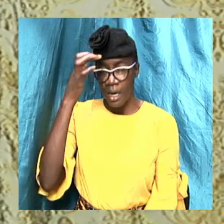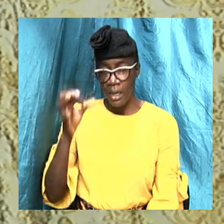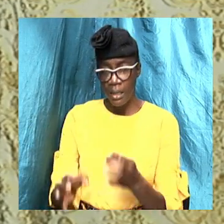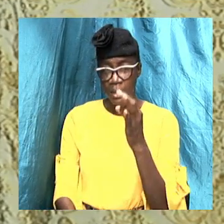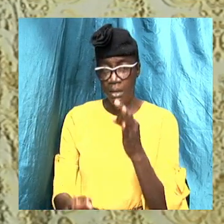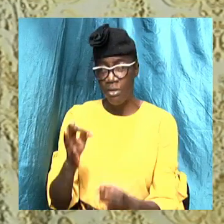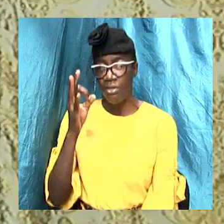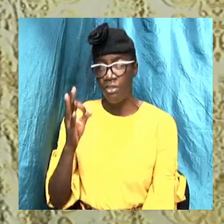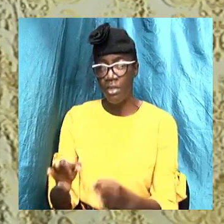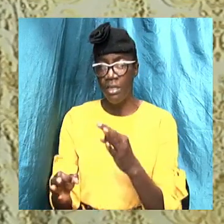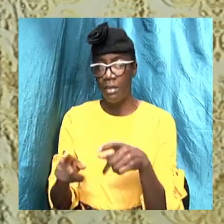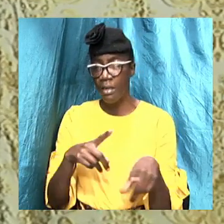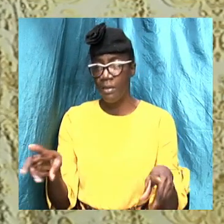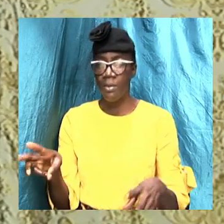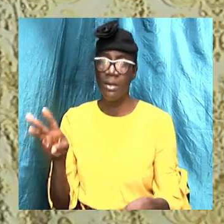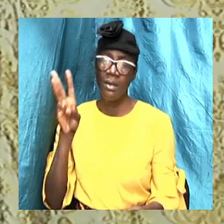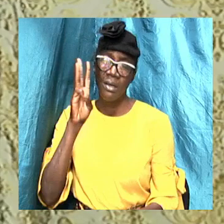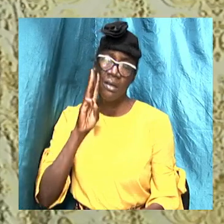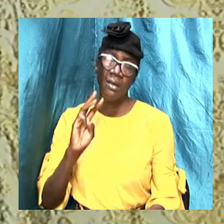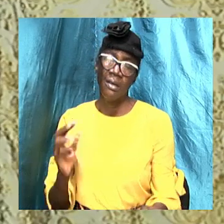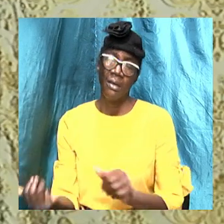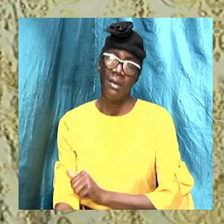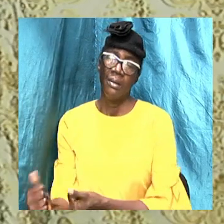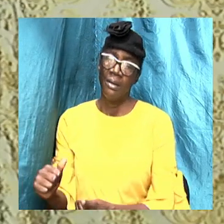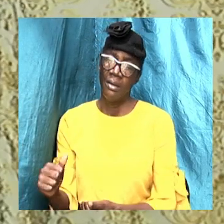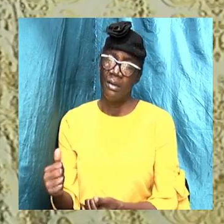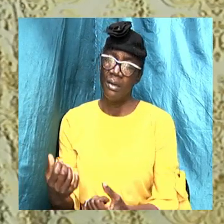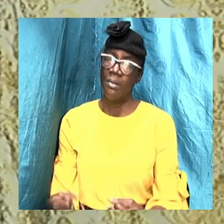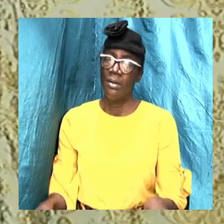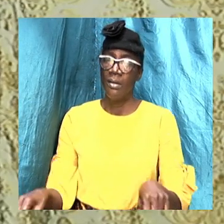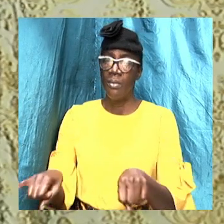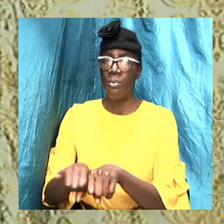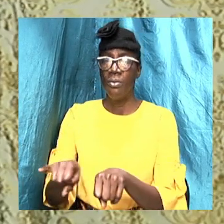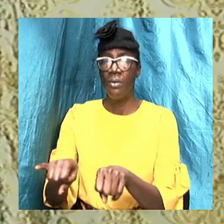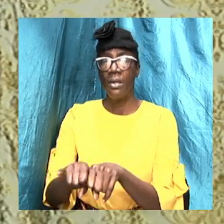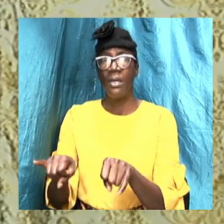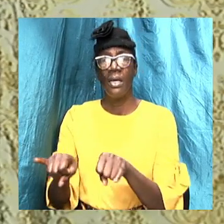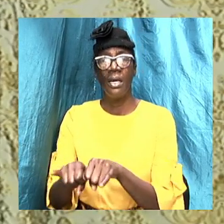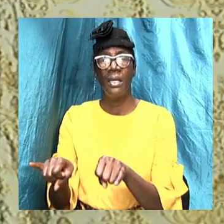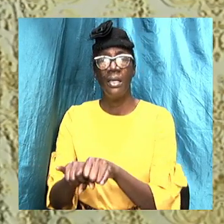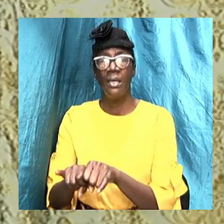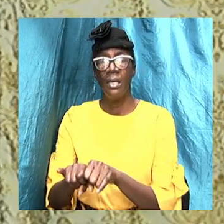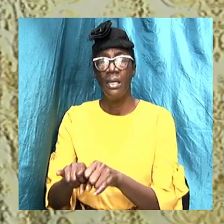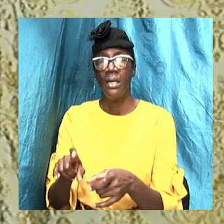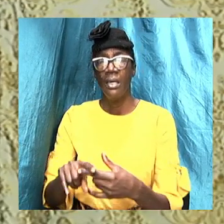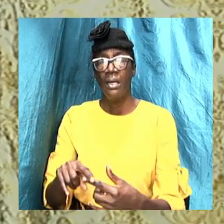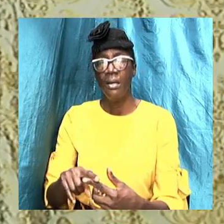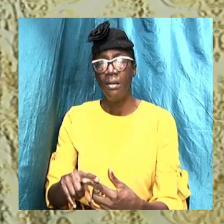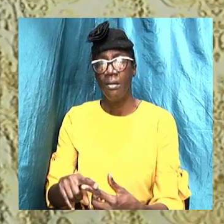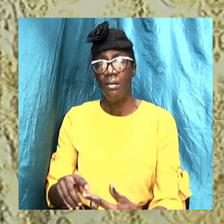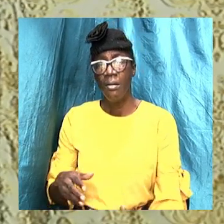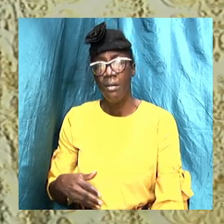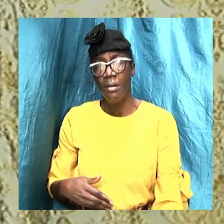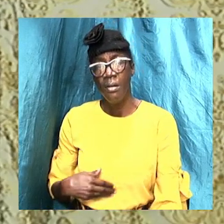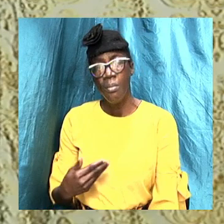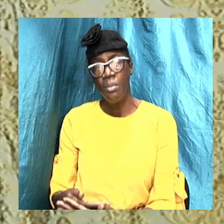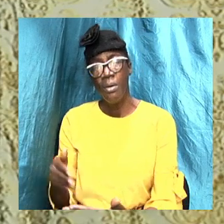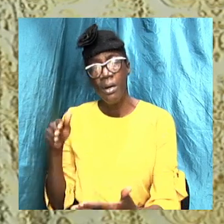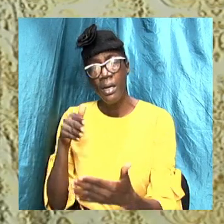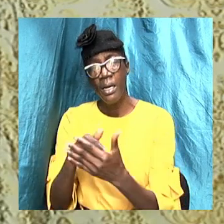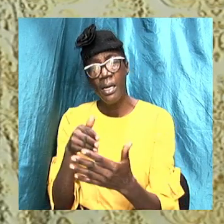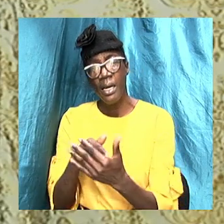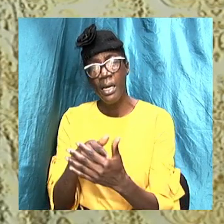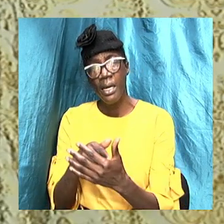But water baptism is important, friend. It's important that we burn again. I want us to know that